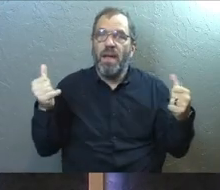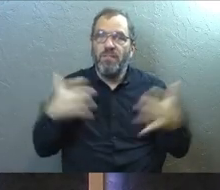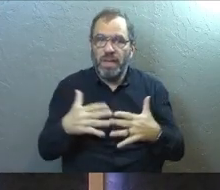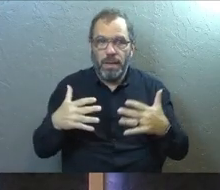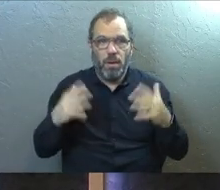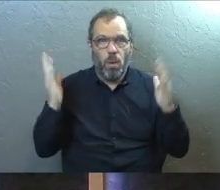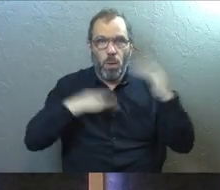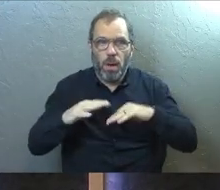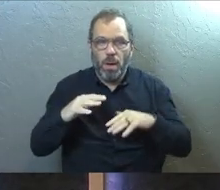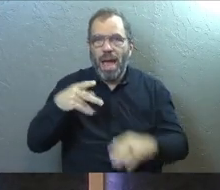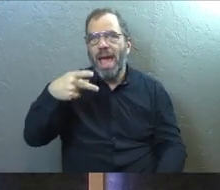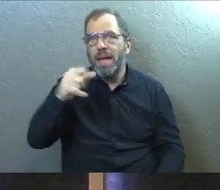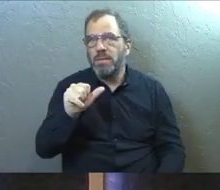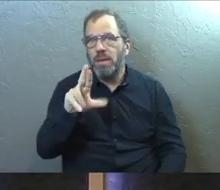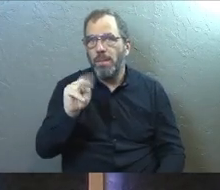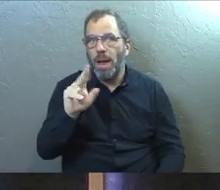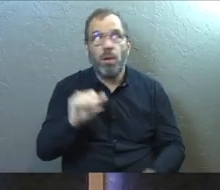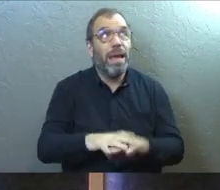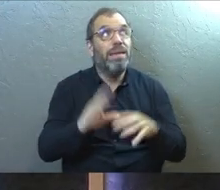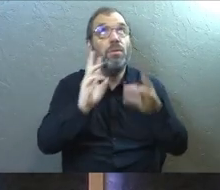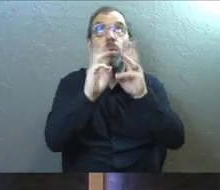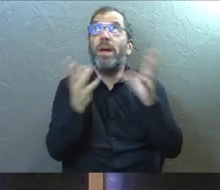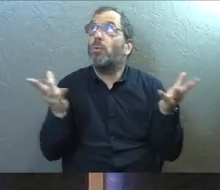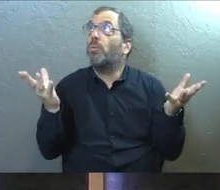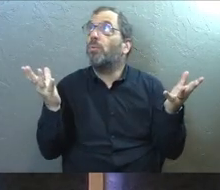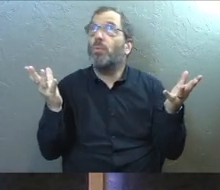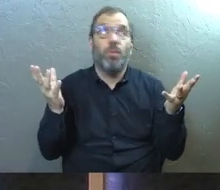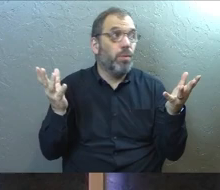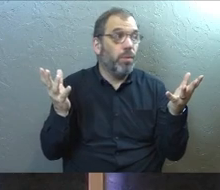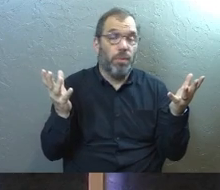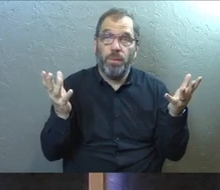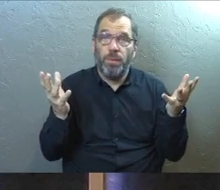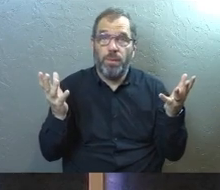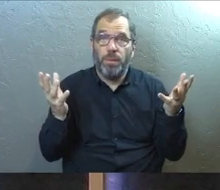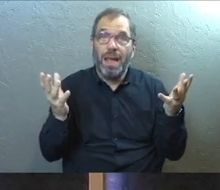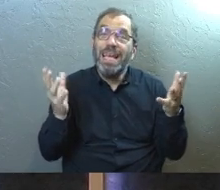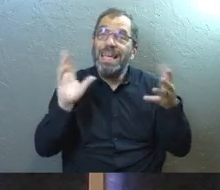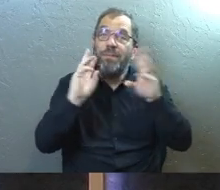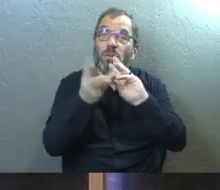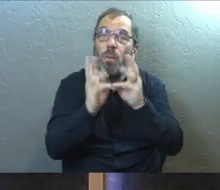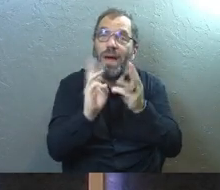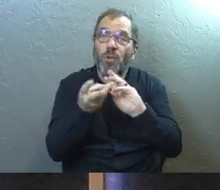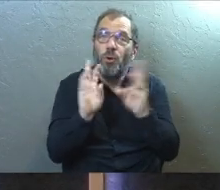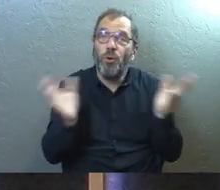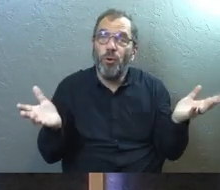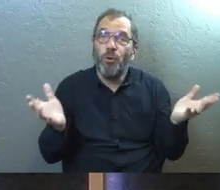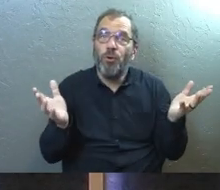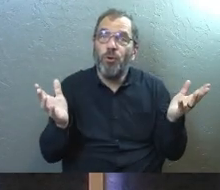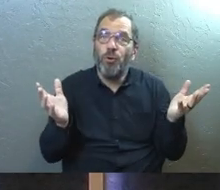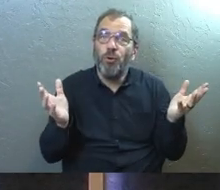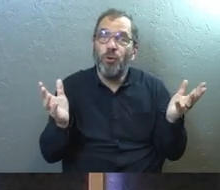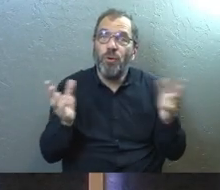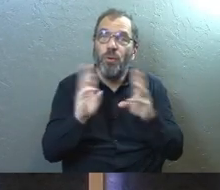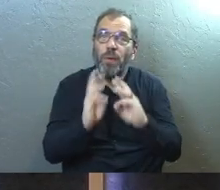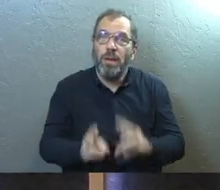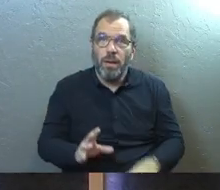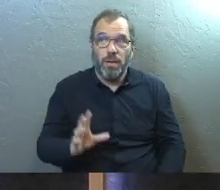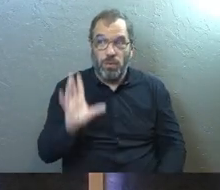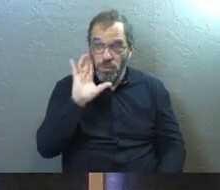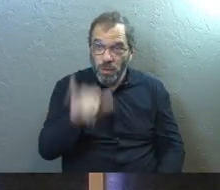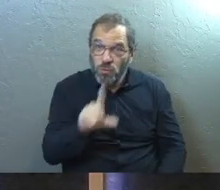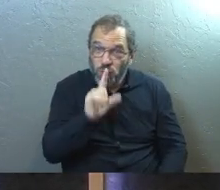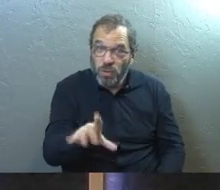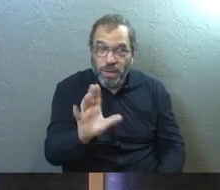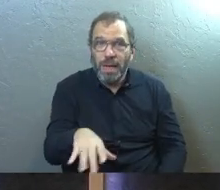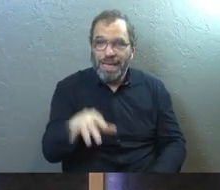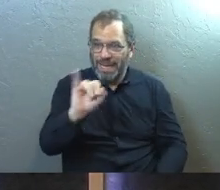and worry and paranoia, even the weather, even the weather. So if you guys know, that's